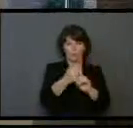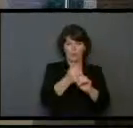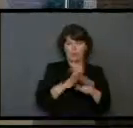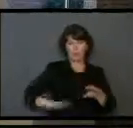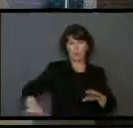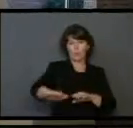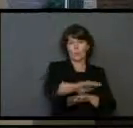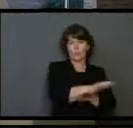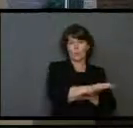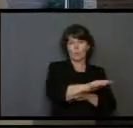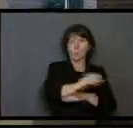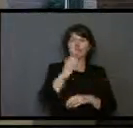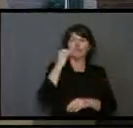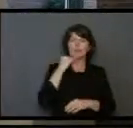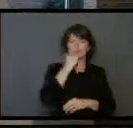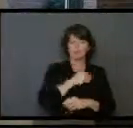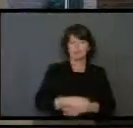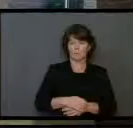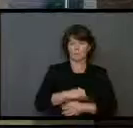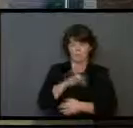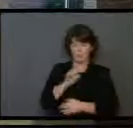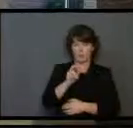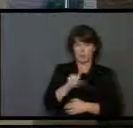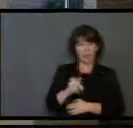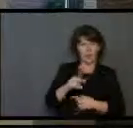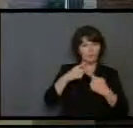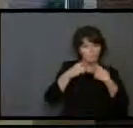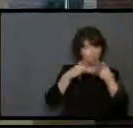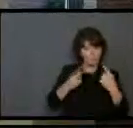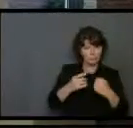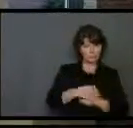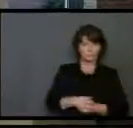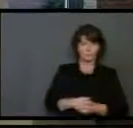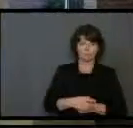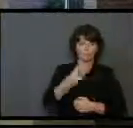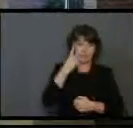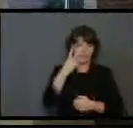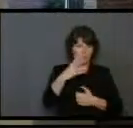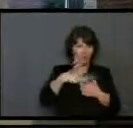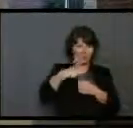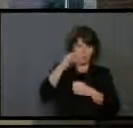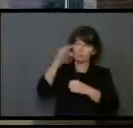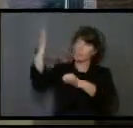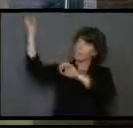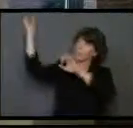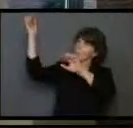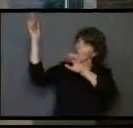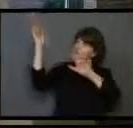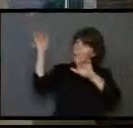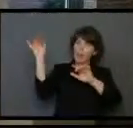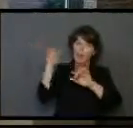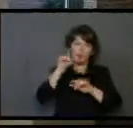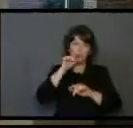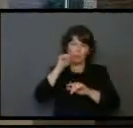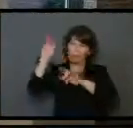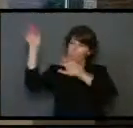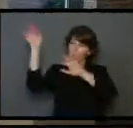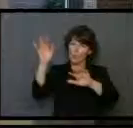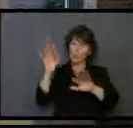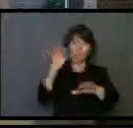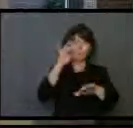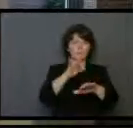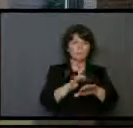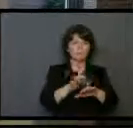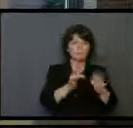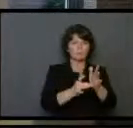Then John gave his testimony. I saw the Spirit come down from heaven as a dove and remain on him.